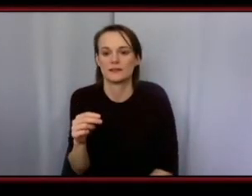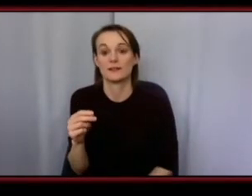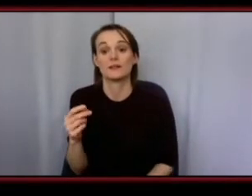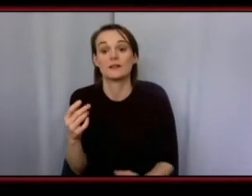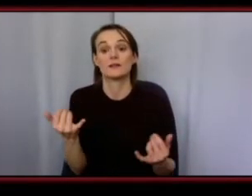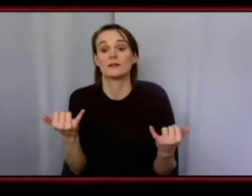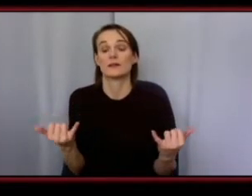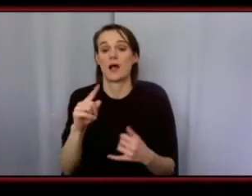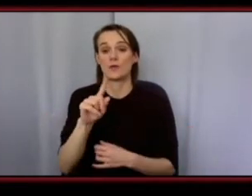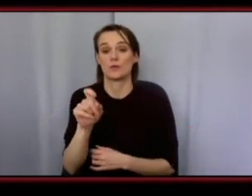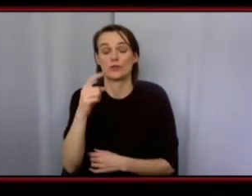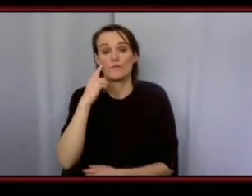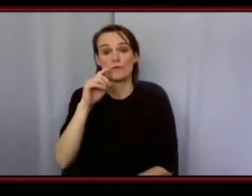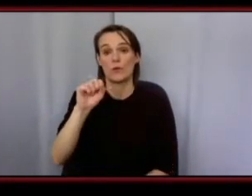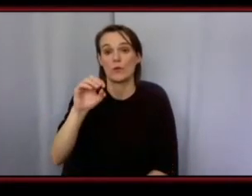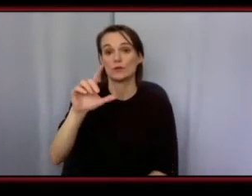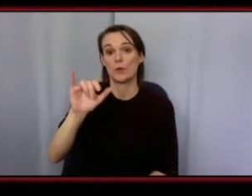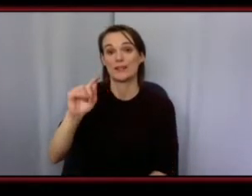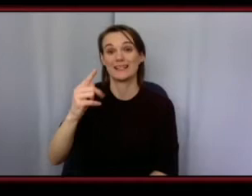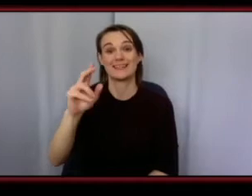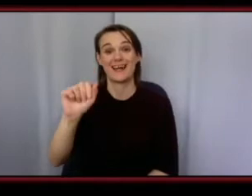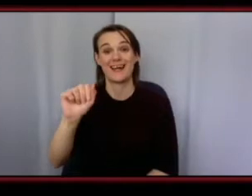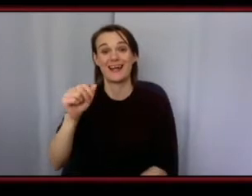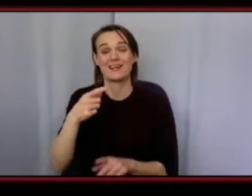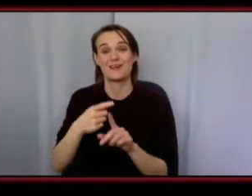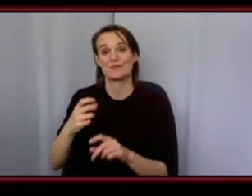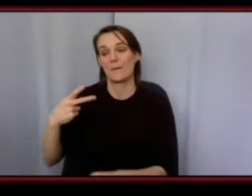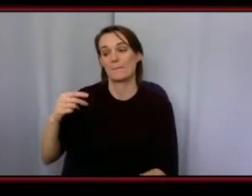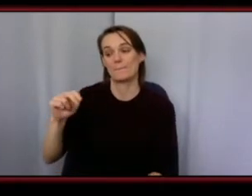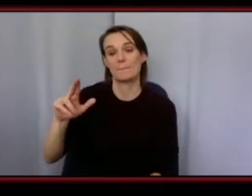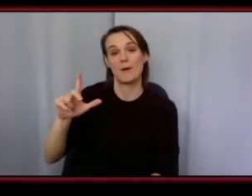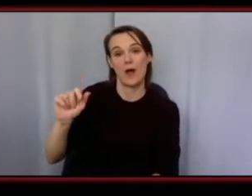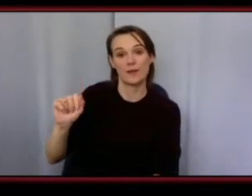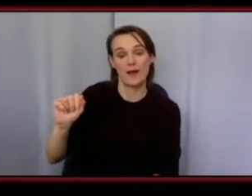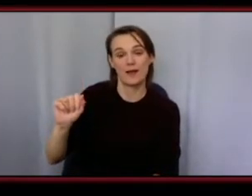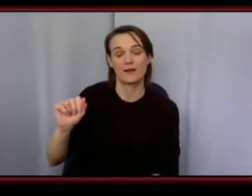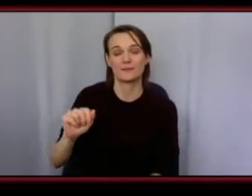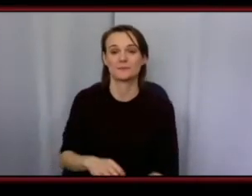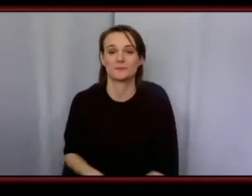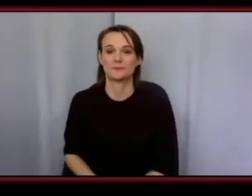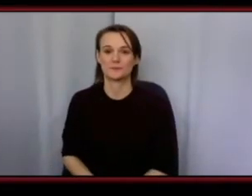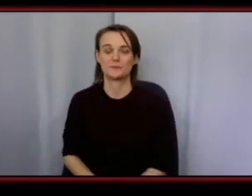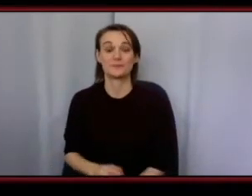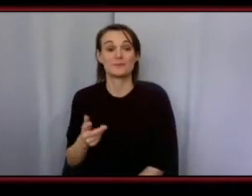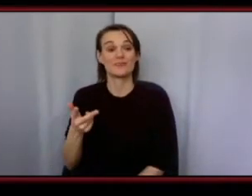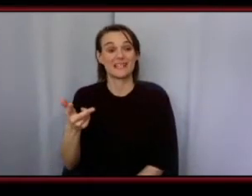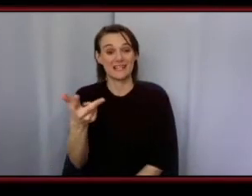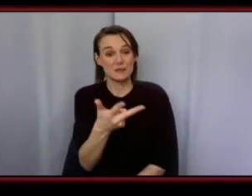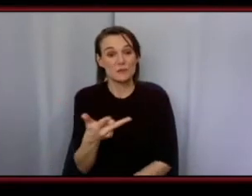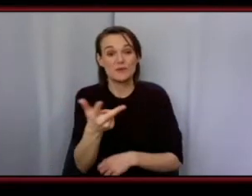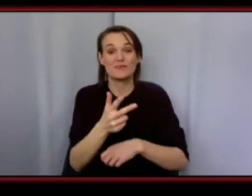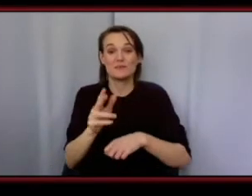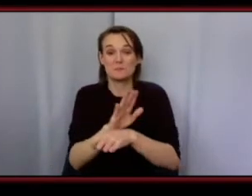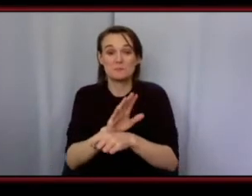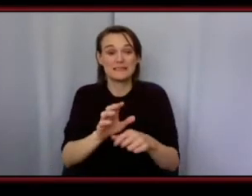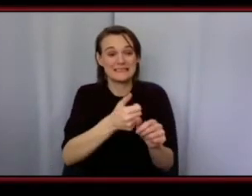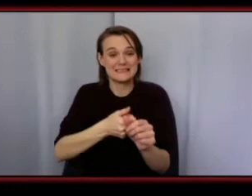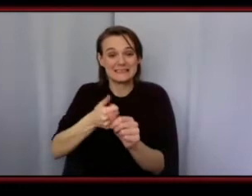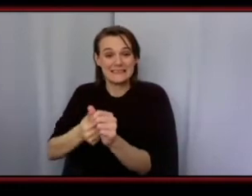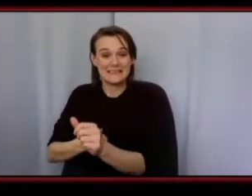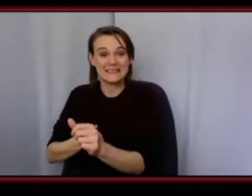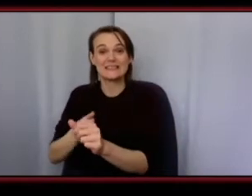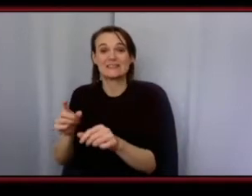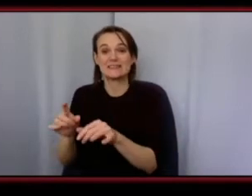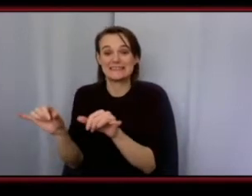this question is for salita um it's from paula all three of you have your business that involves creativity and seeing